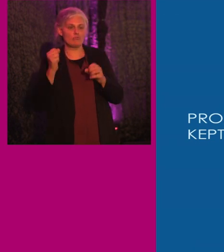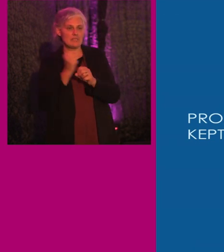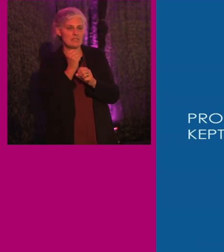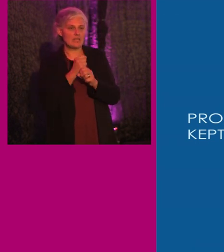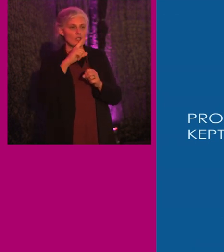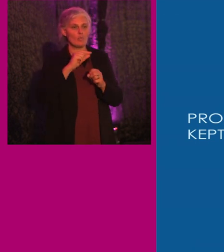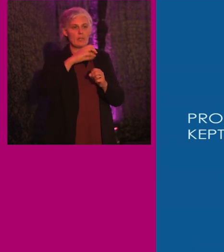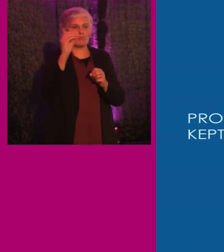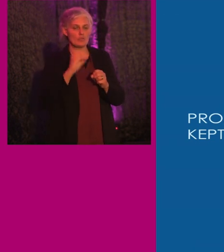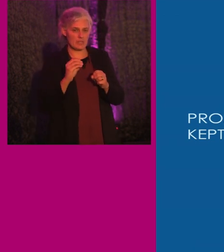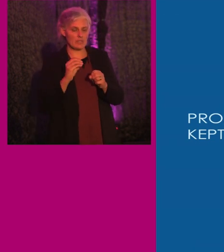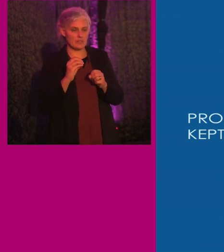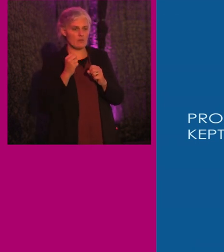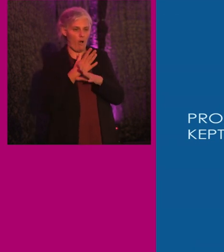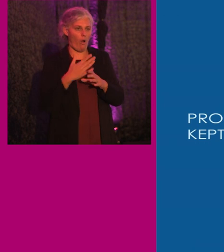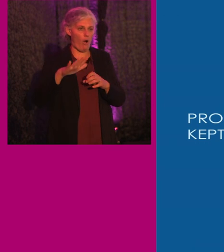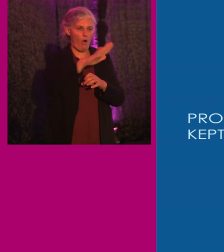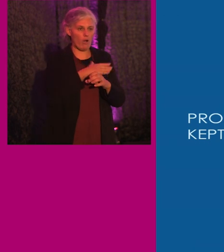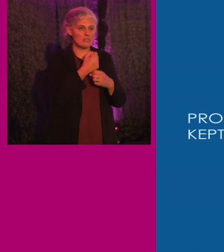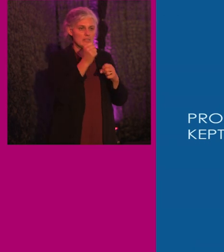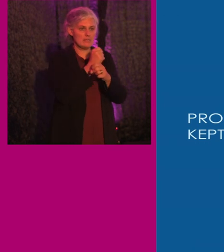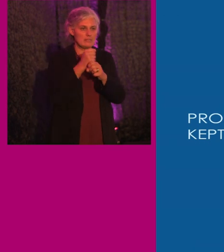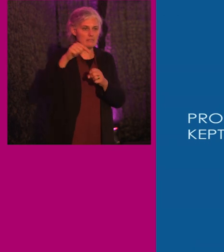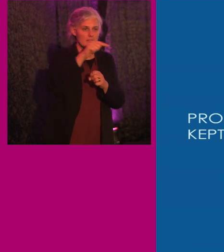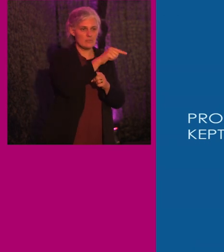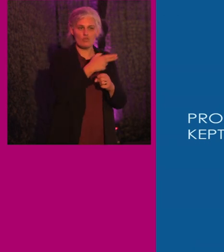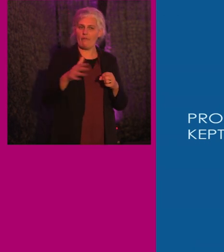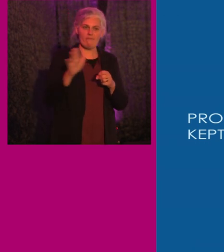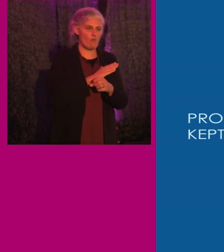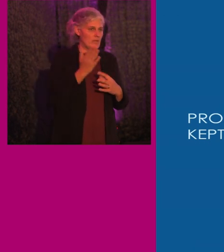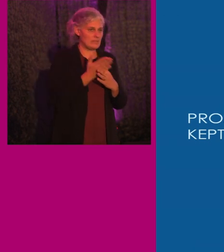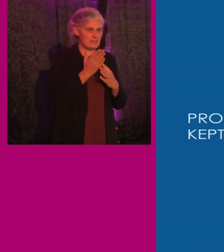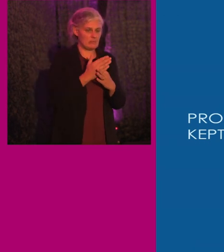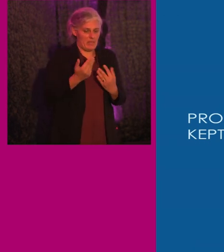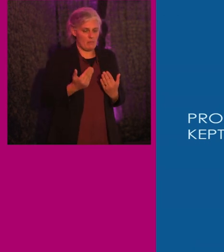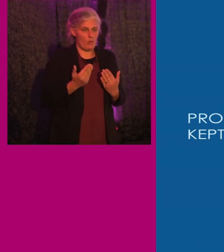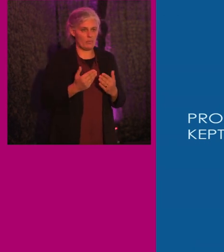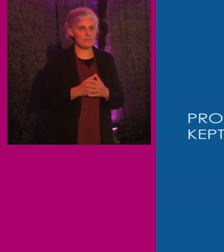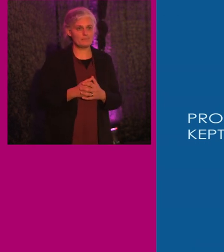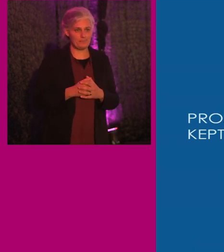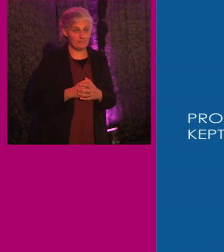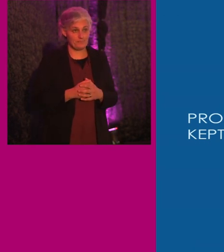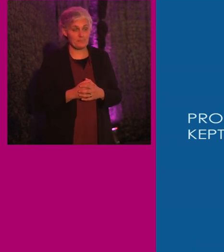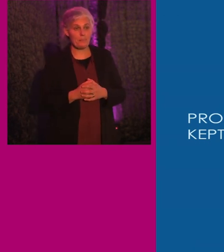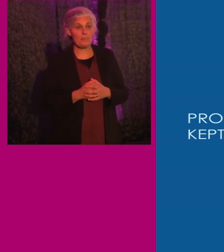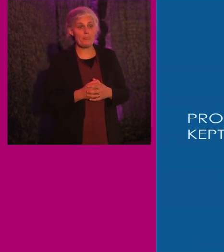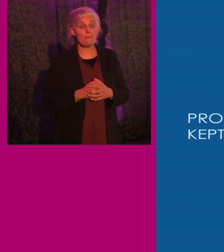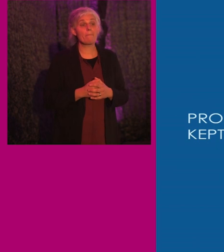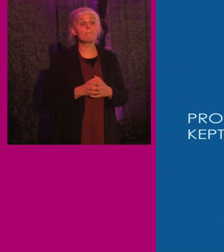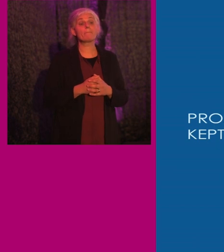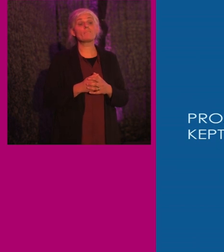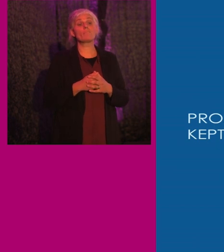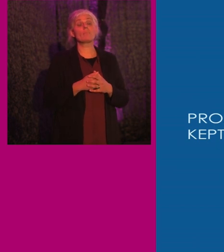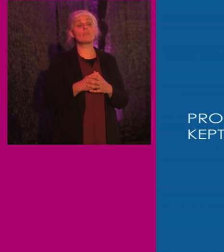20% of all transit stations are not fully accessible today. In a year